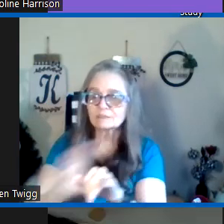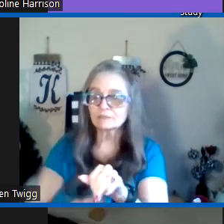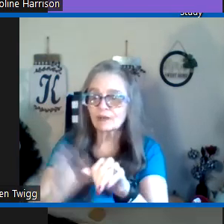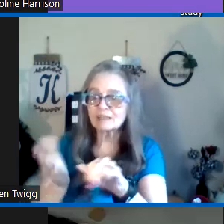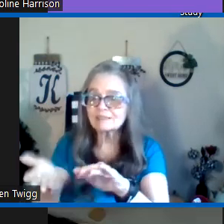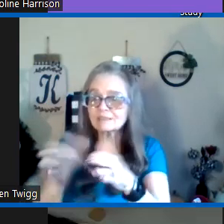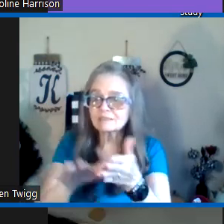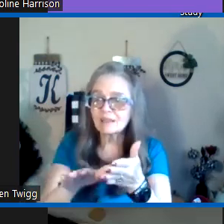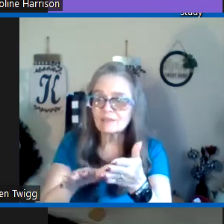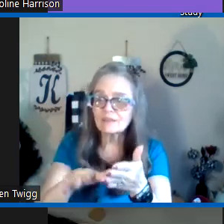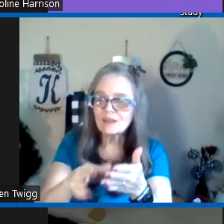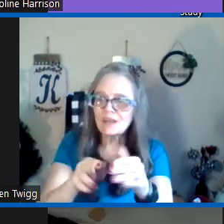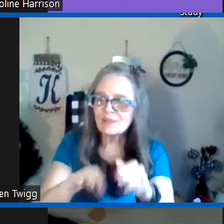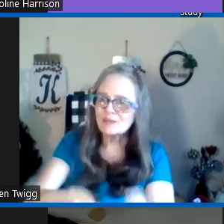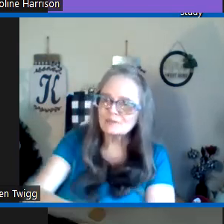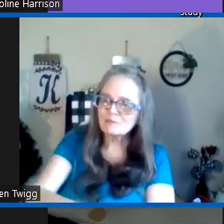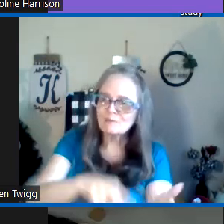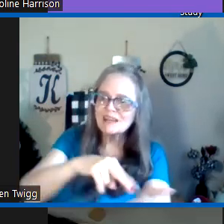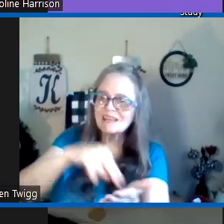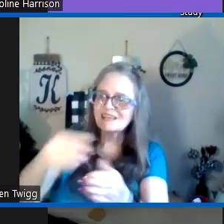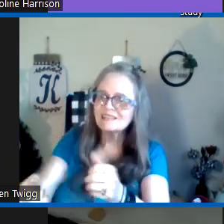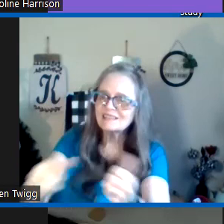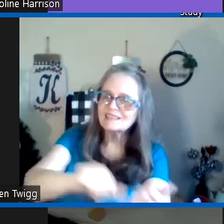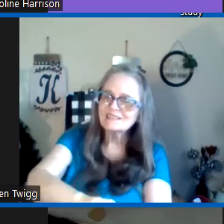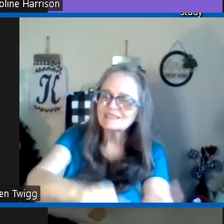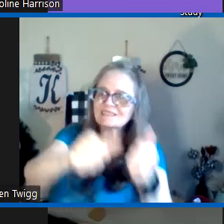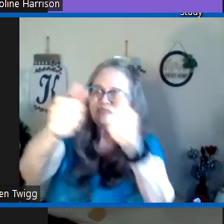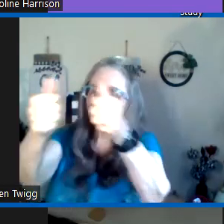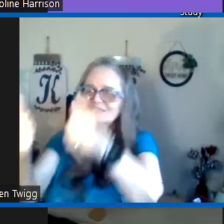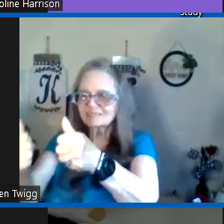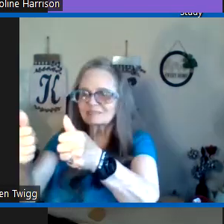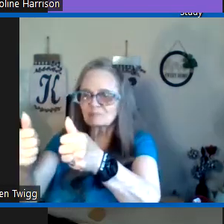likeness of Christ death and then raised